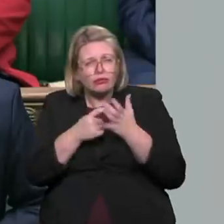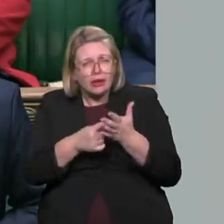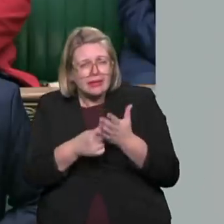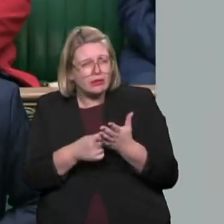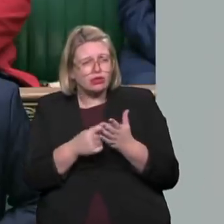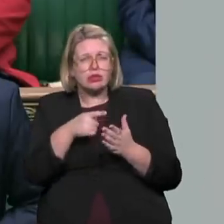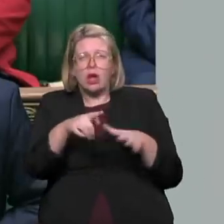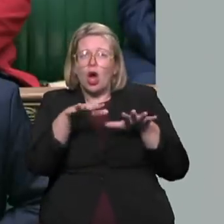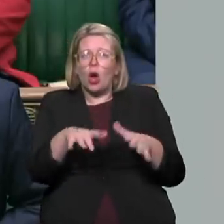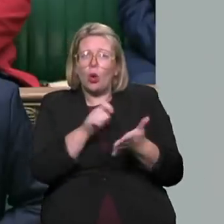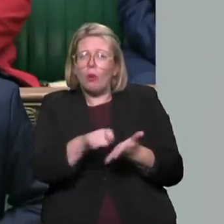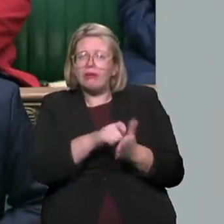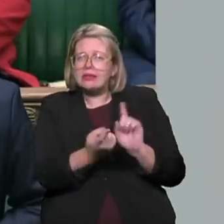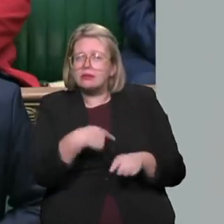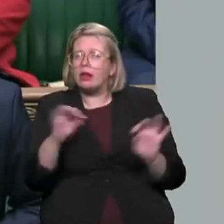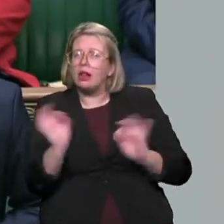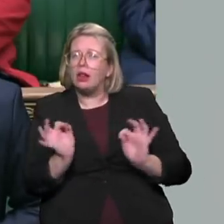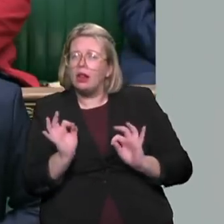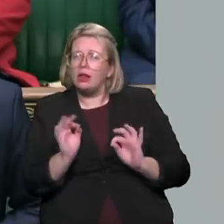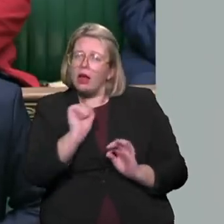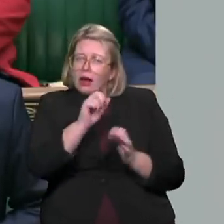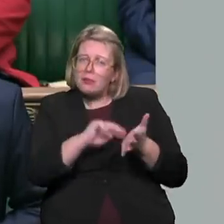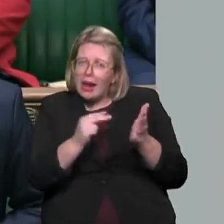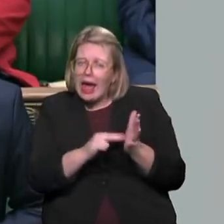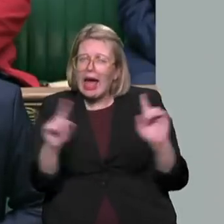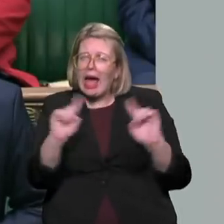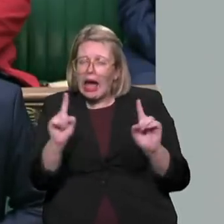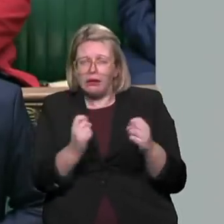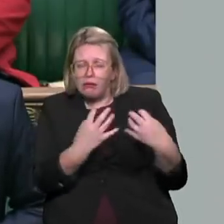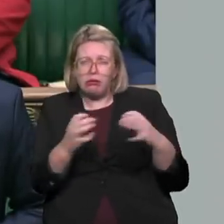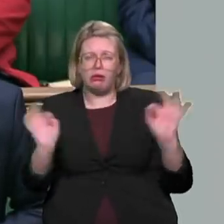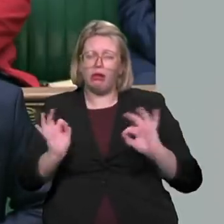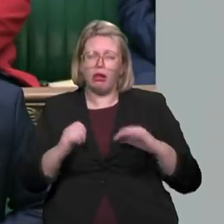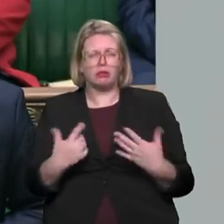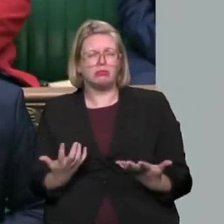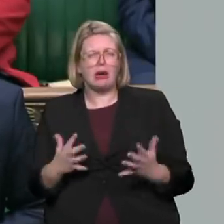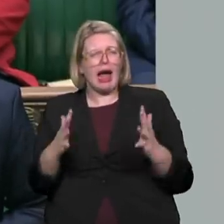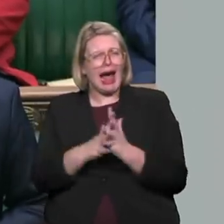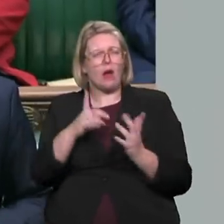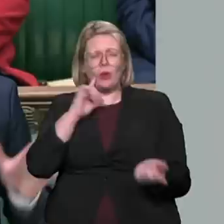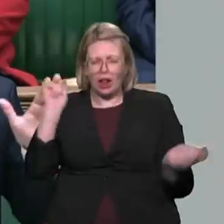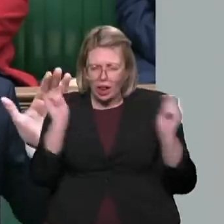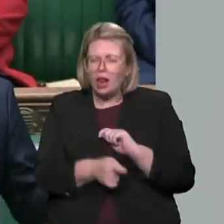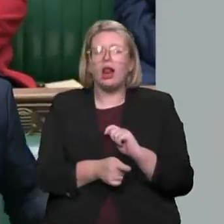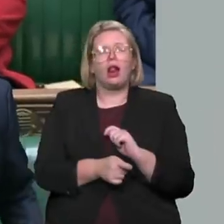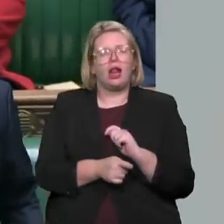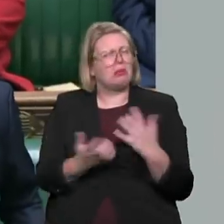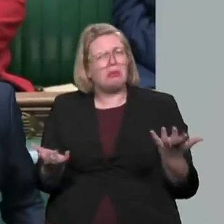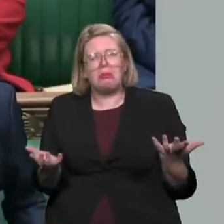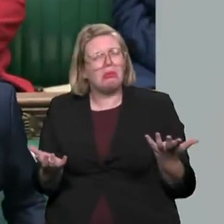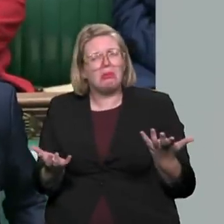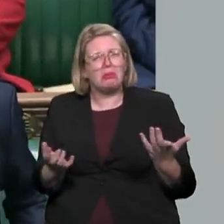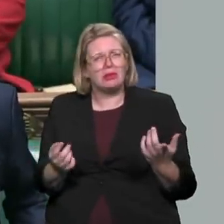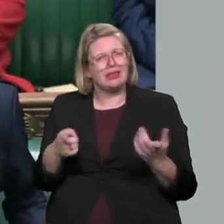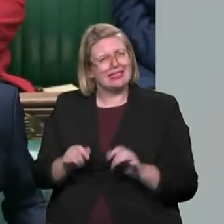plans in relation to our report on the absence of a coherent legal framework to tackle hateful extremism. Given the seriousness